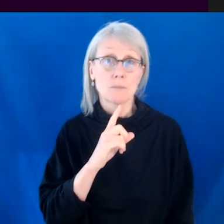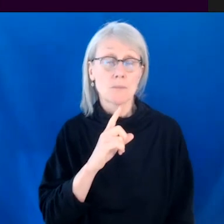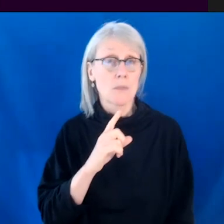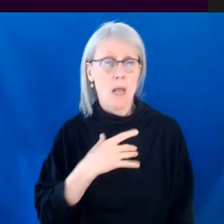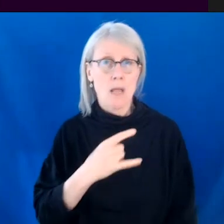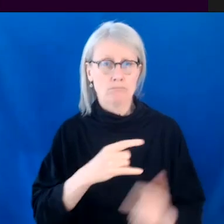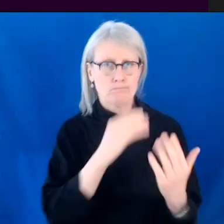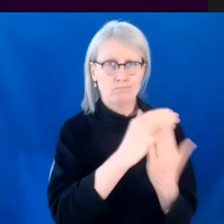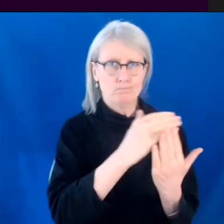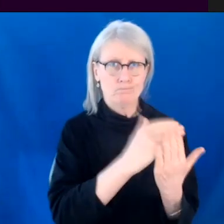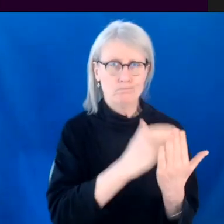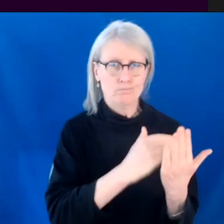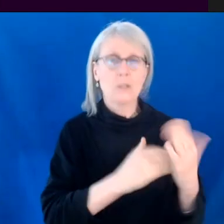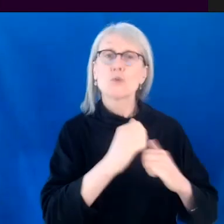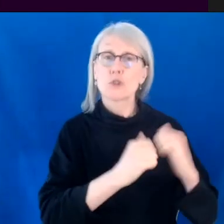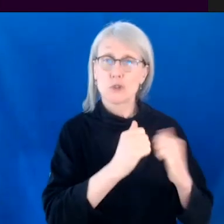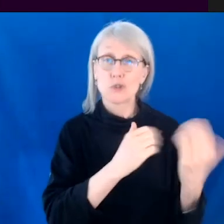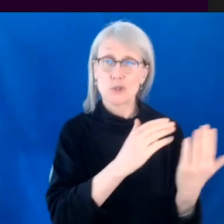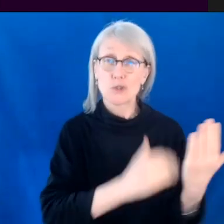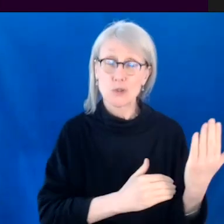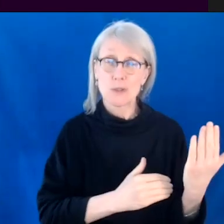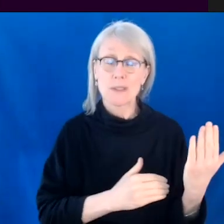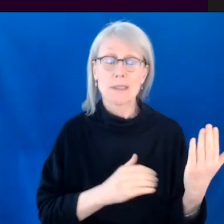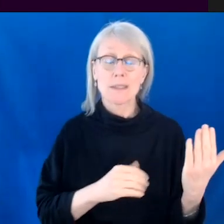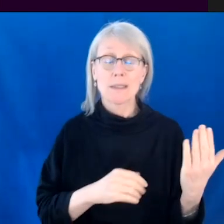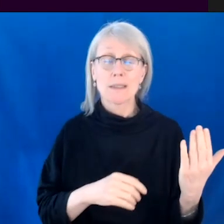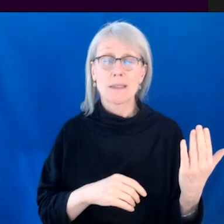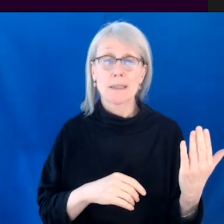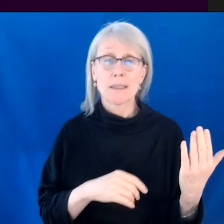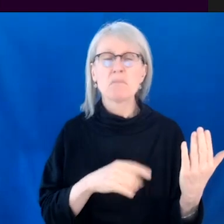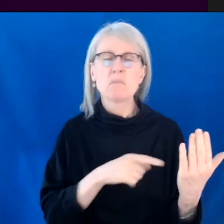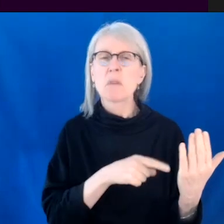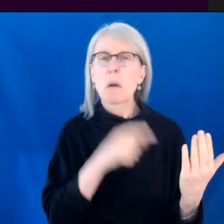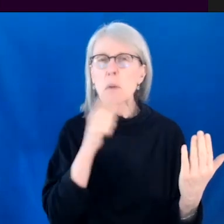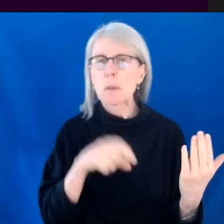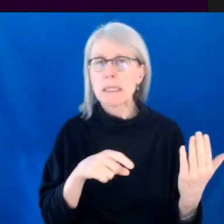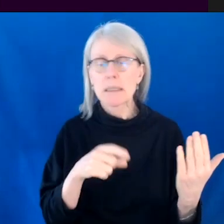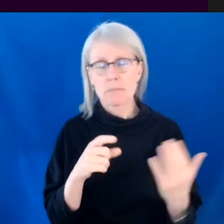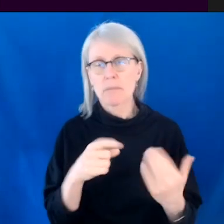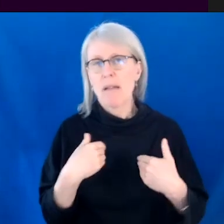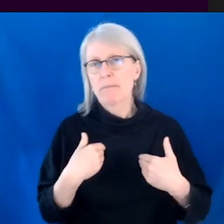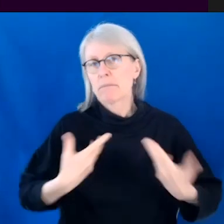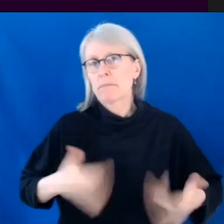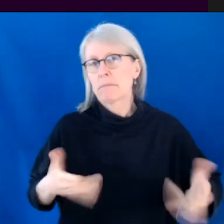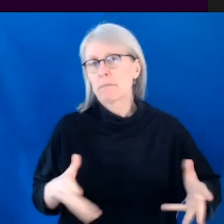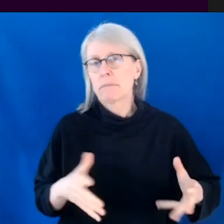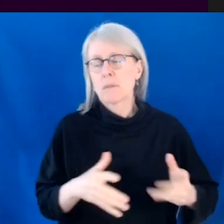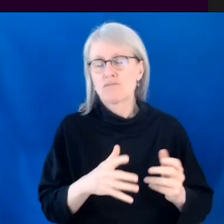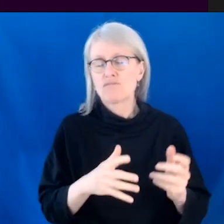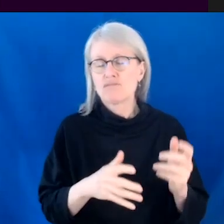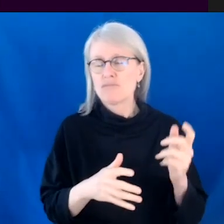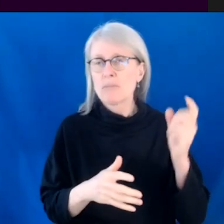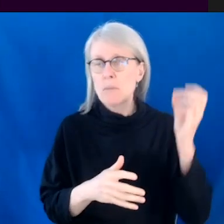structure person. So that's something that I don't necessarily look for as much when I'm staffing a room, because I know that's how my